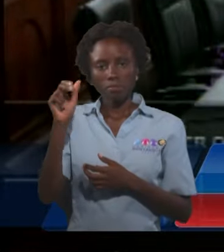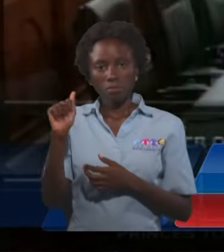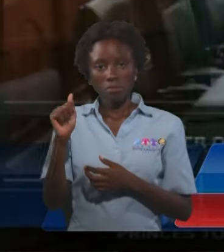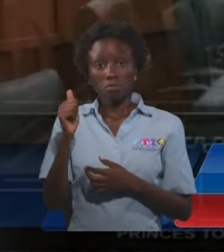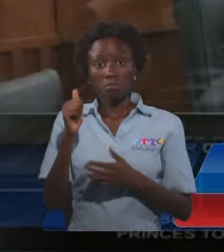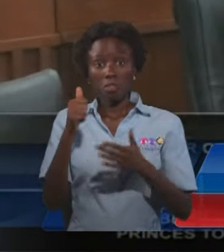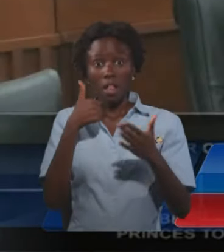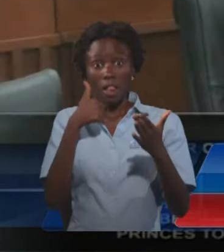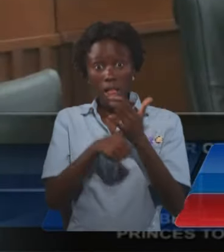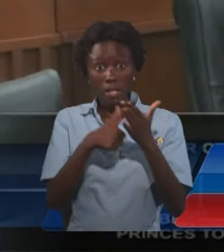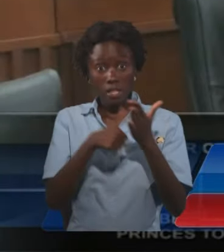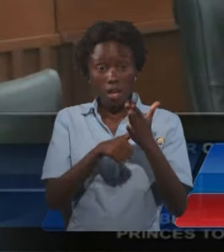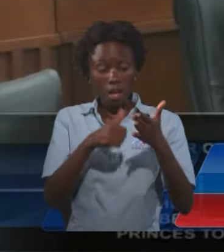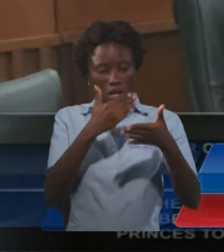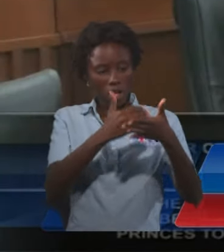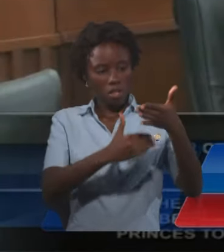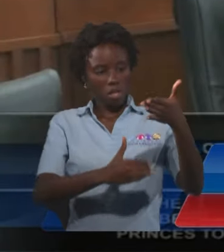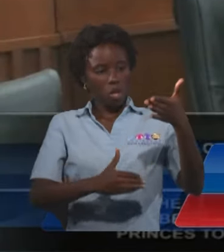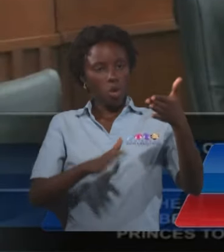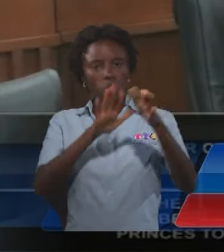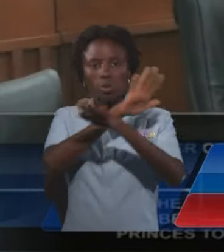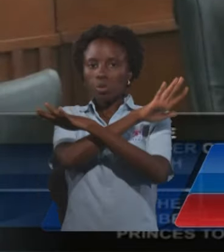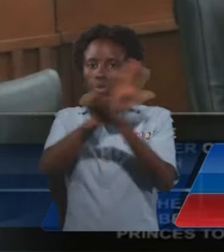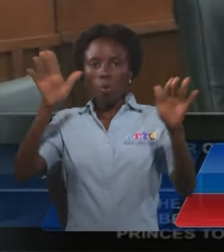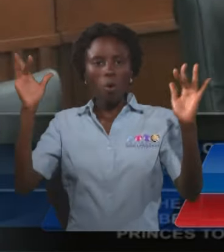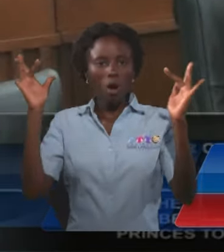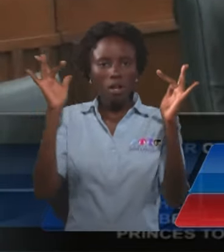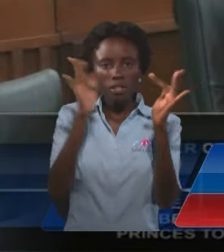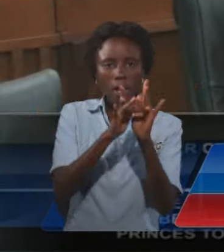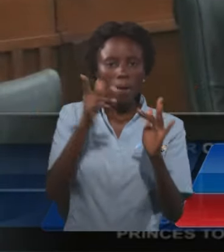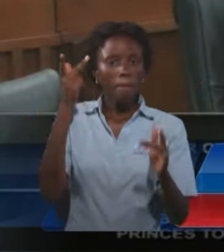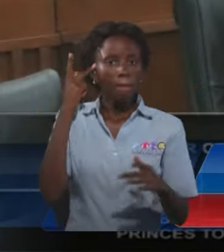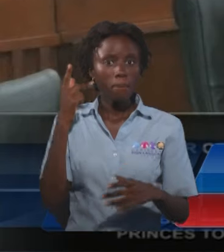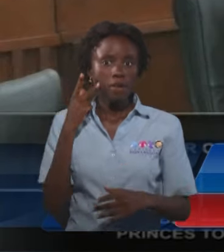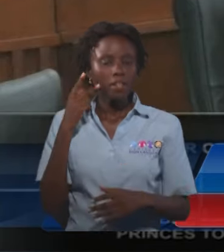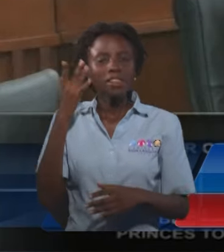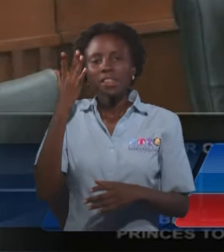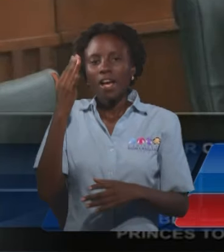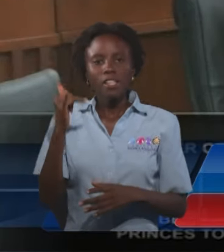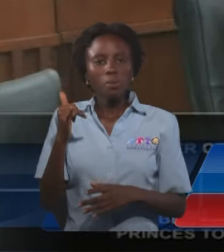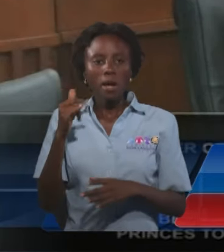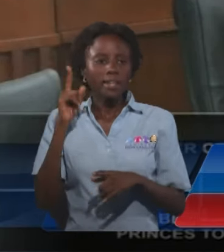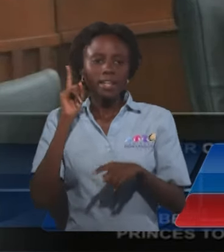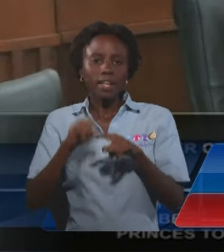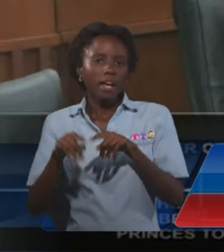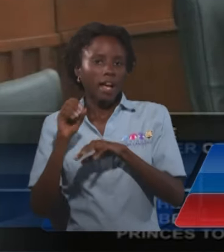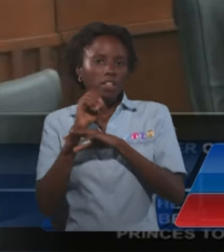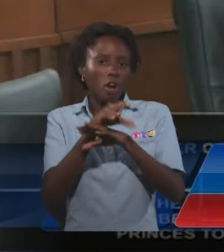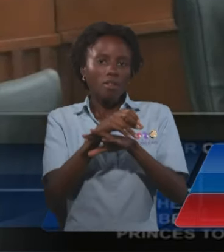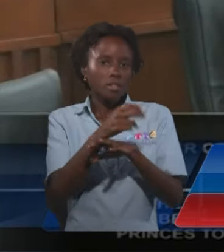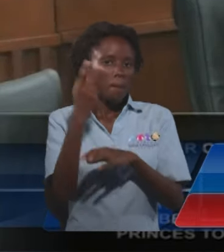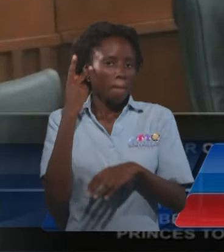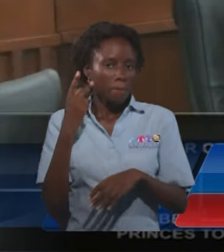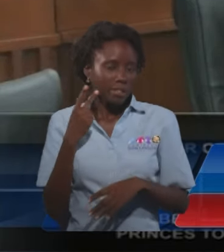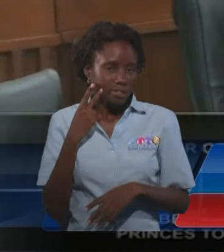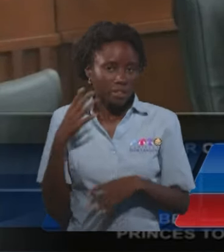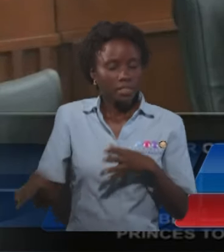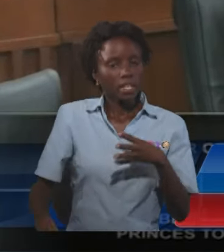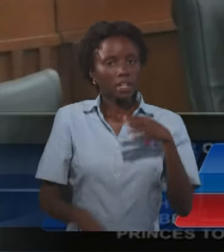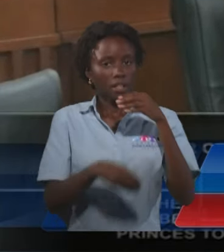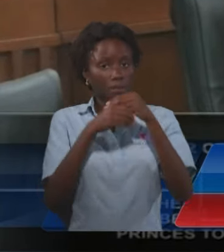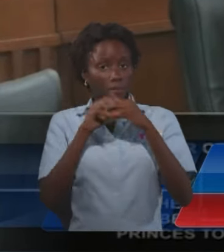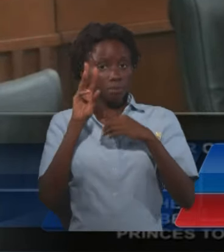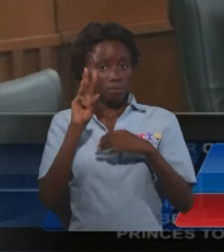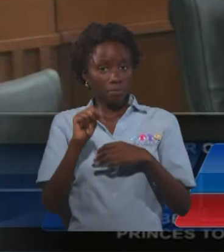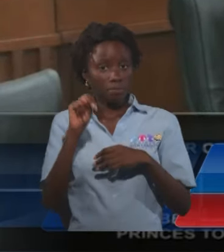have any contact with the affected parents. He said this is why counseling could not be provided in-house for the parents, but added that the